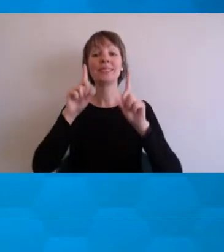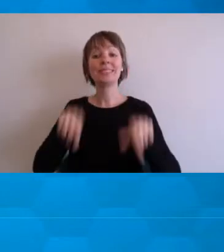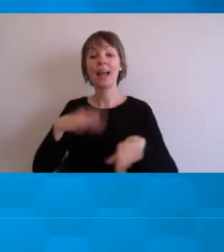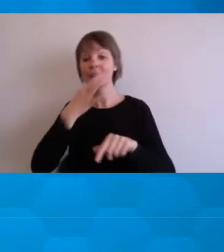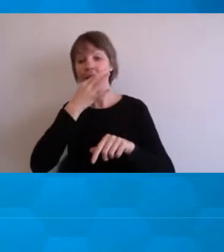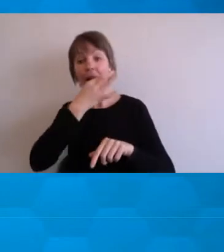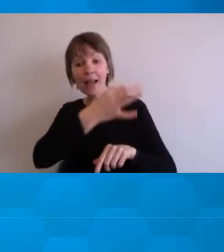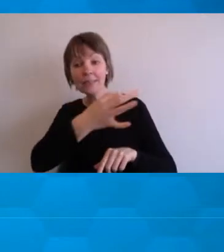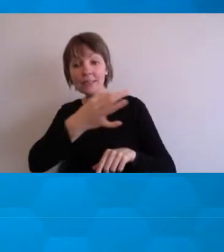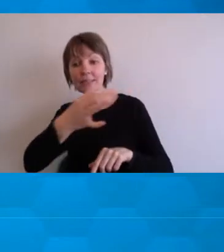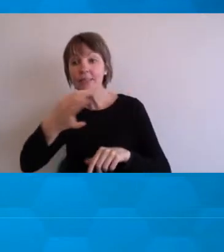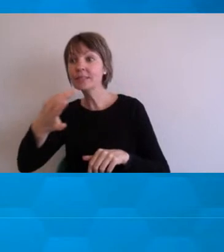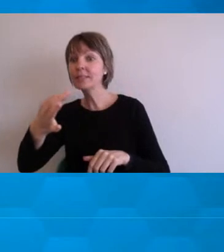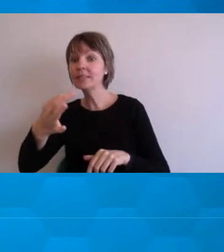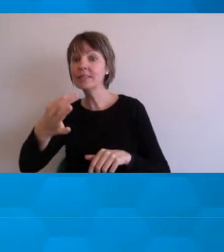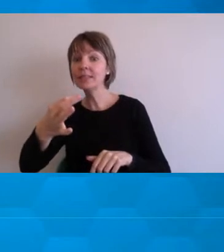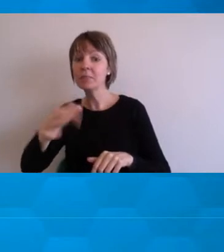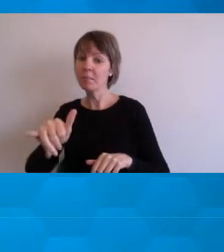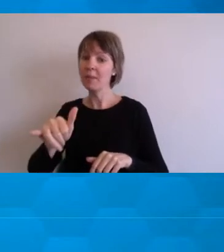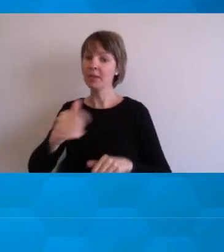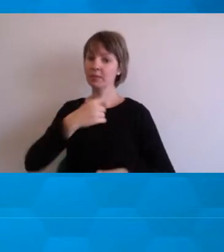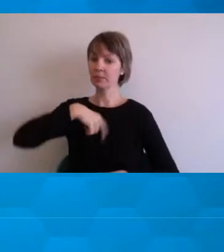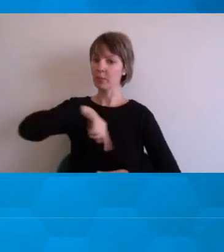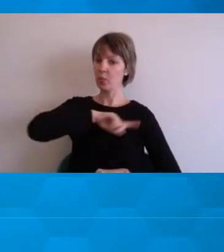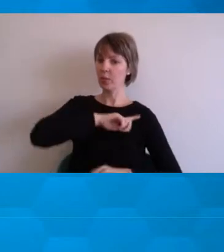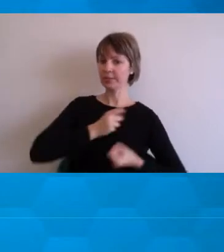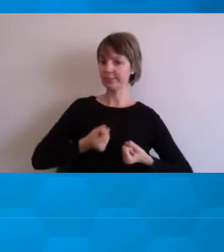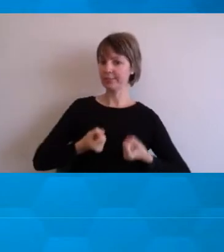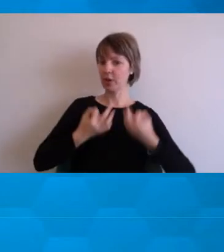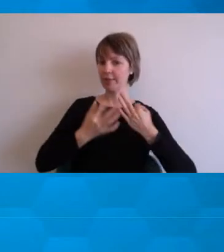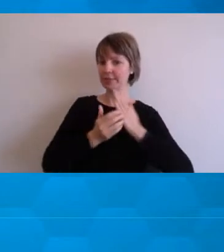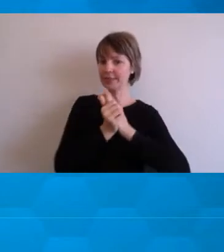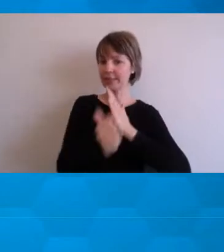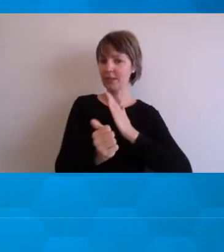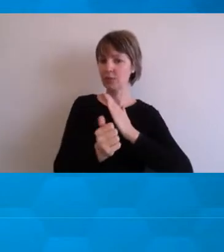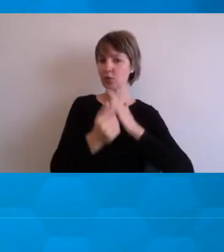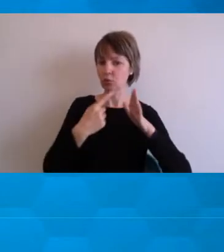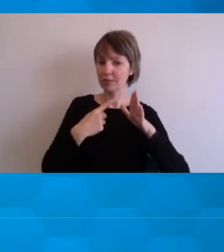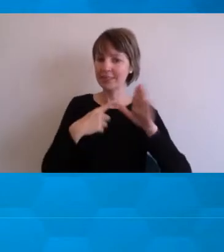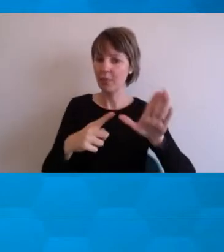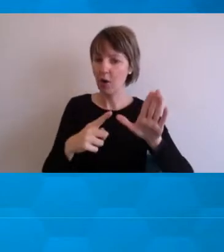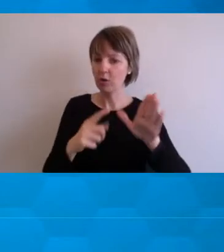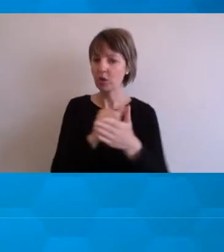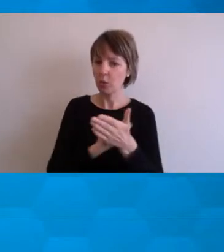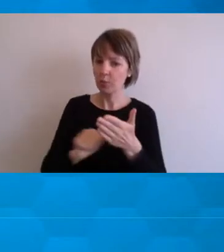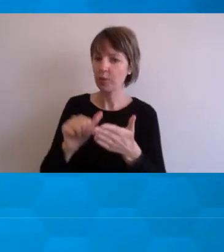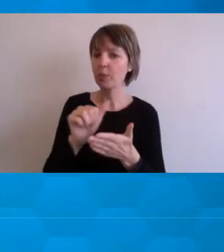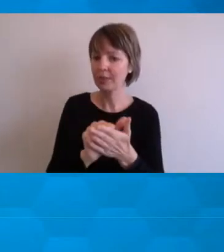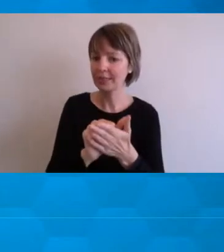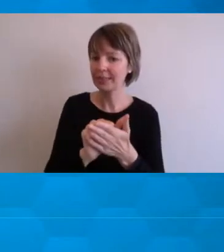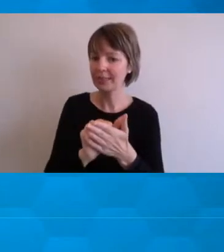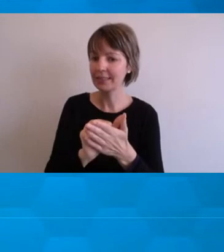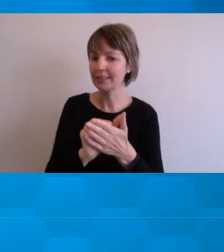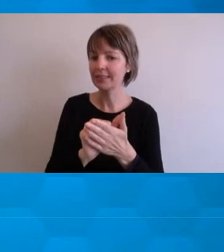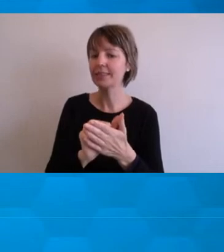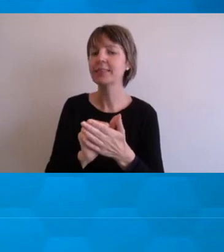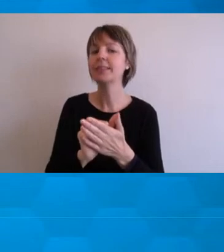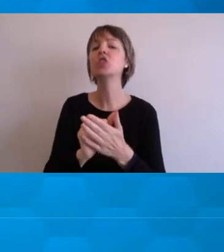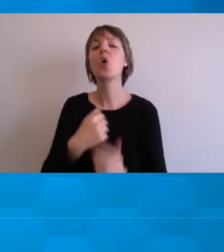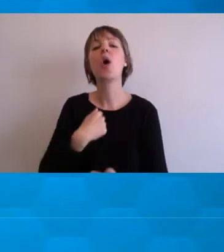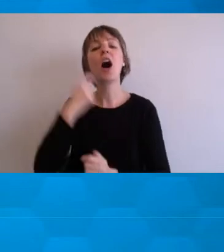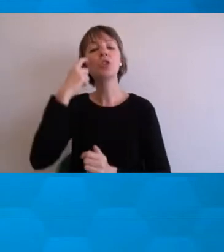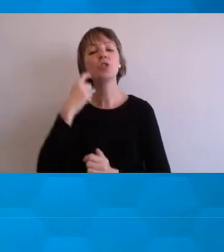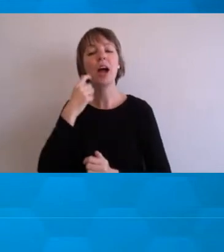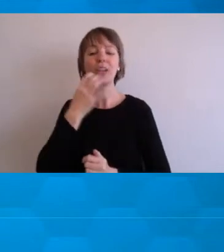they OK, is whether we have the skills to respond to that message. So what I try and do is ask them the question,